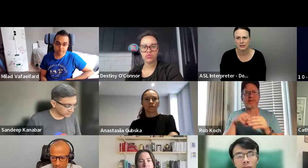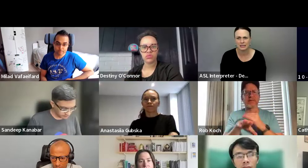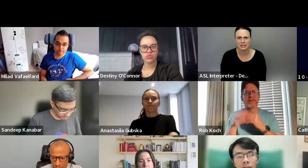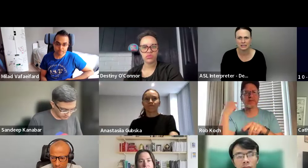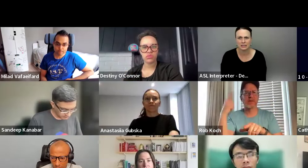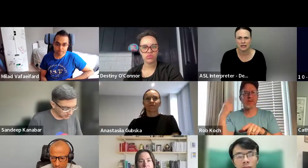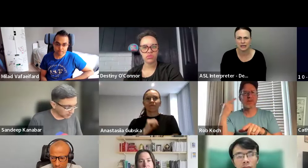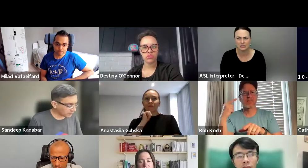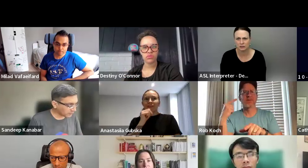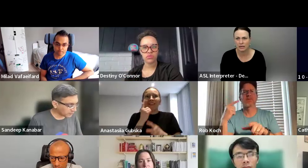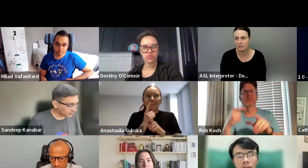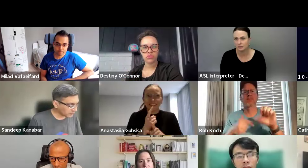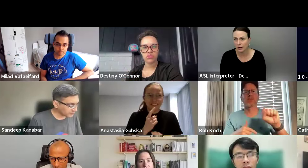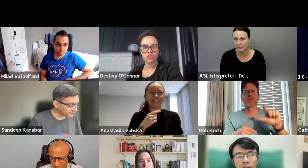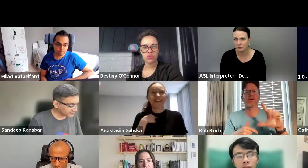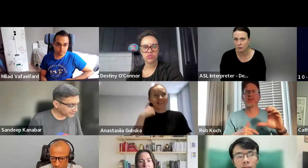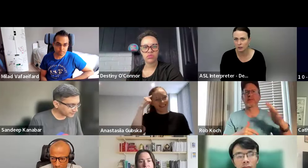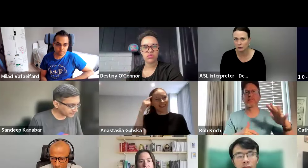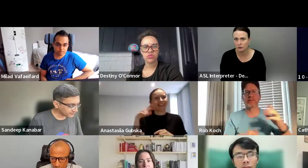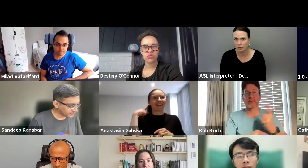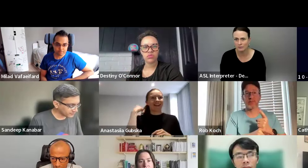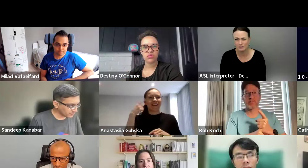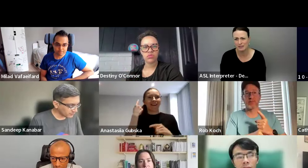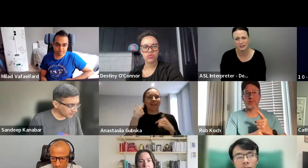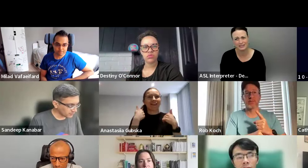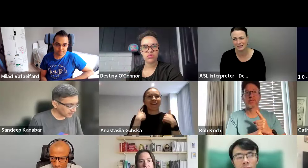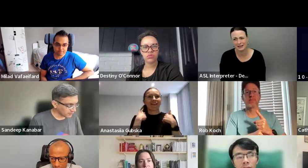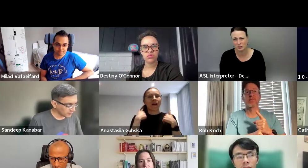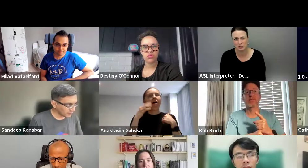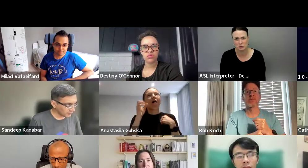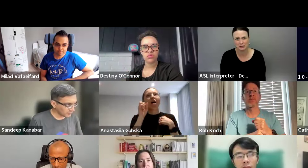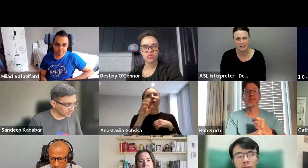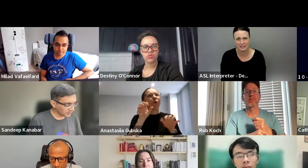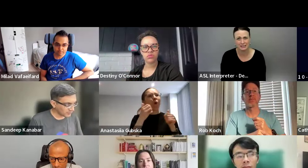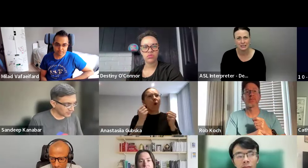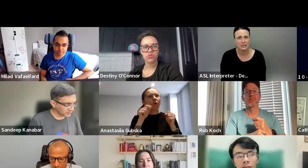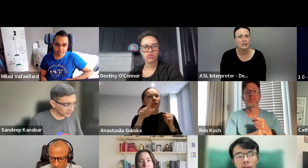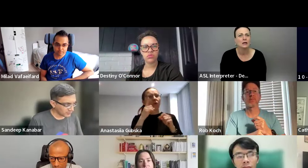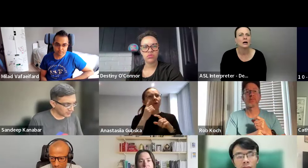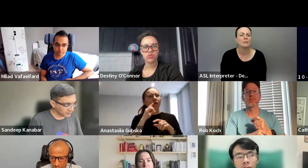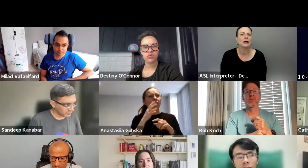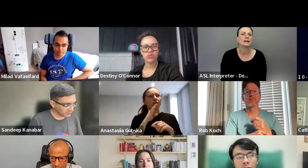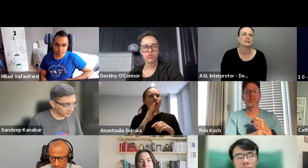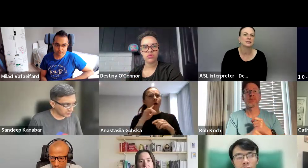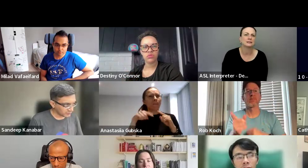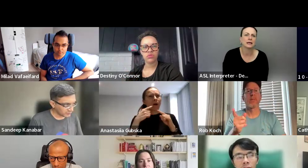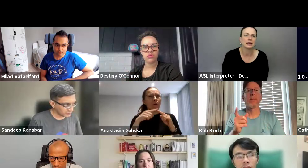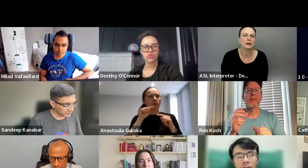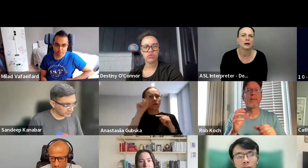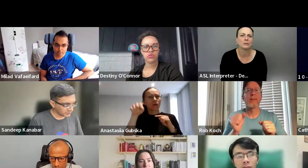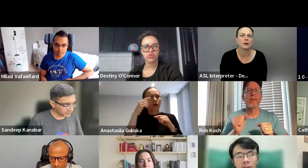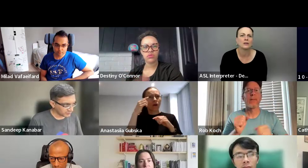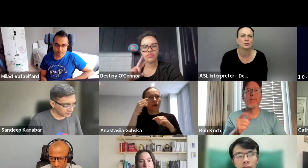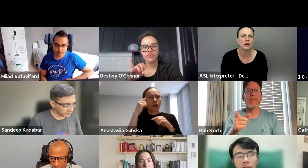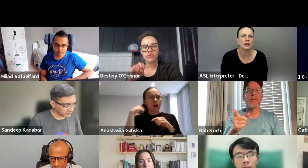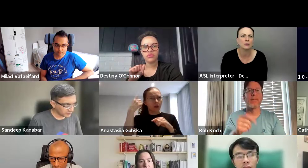But it's easy to get into London, right? When you, um, maybe Salt Lake City, not so much, but London. Um, Anastasia is saying,